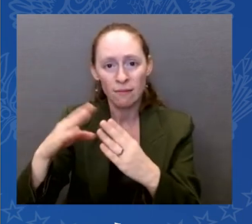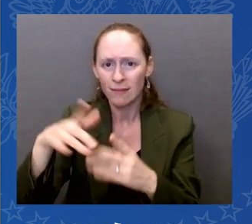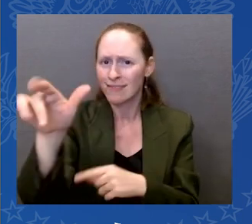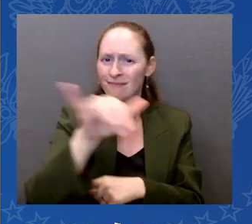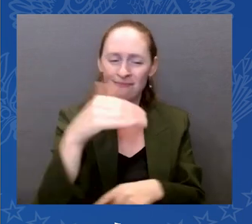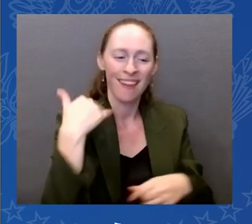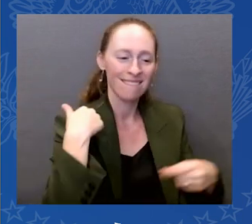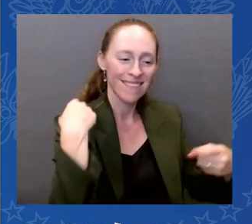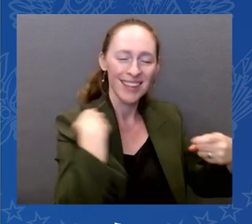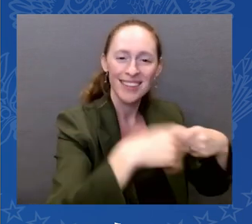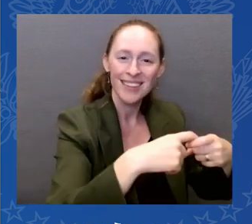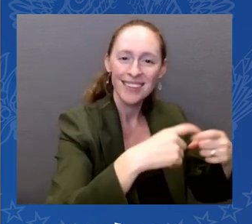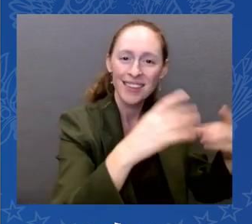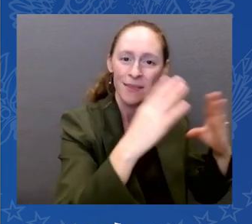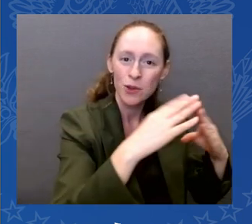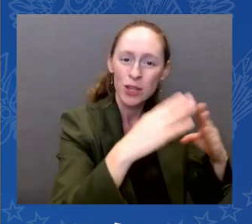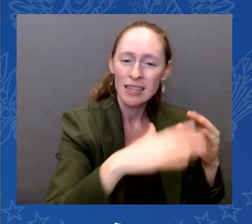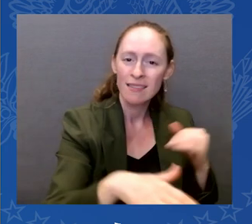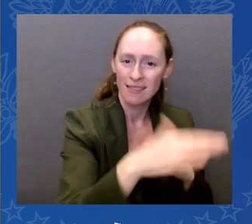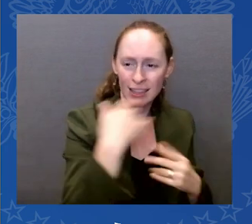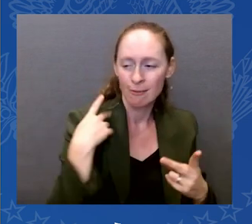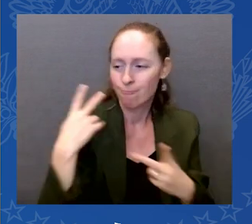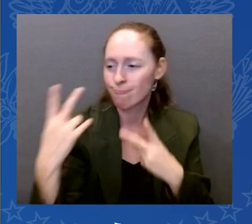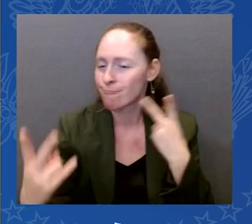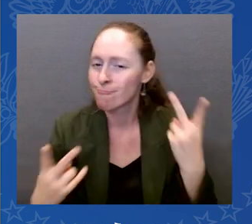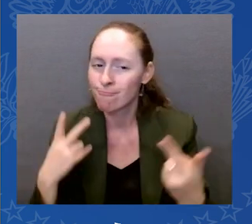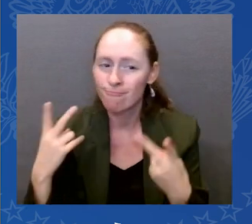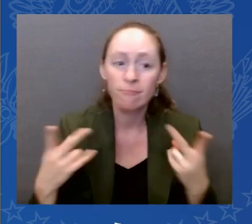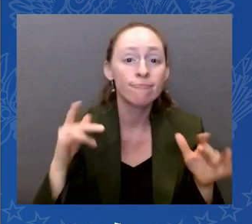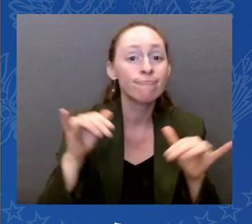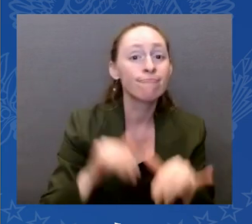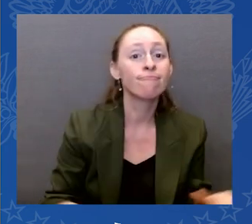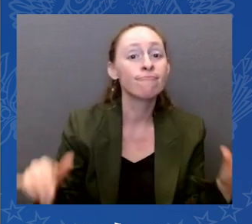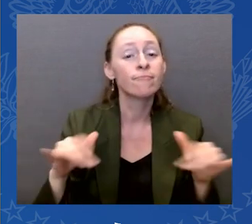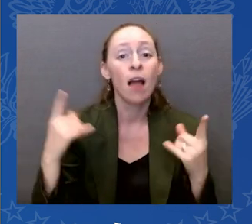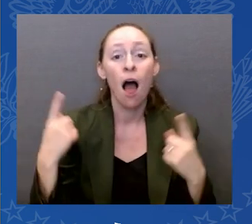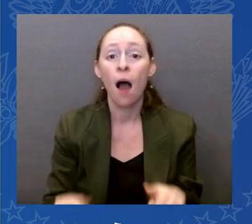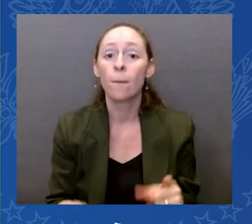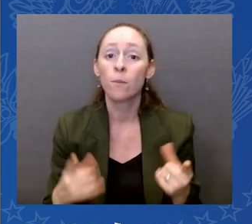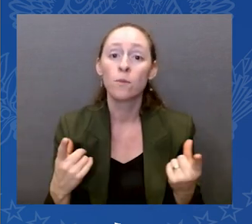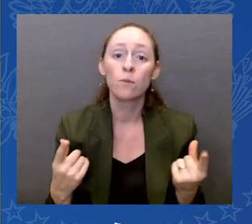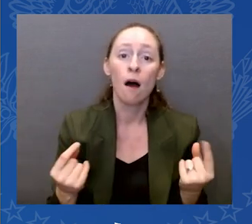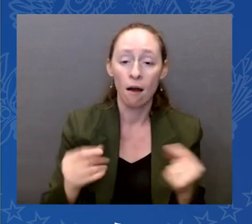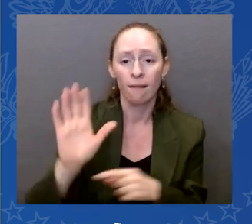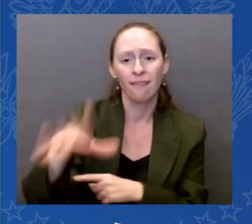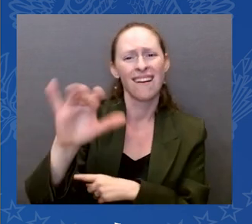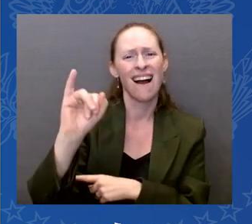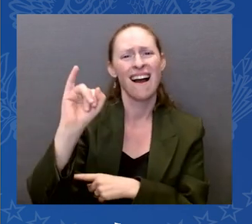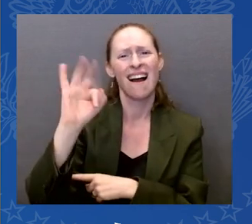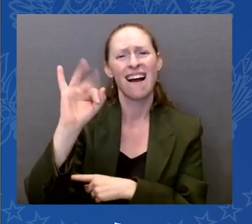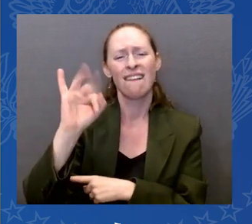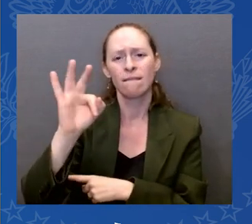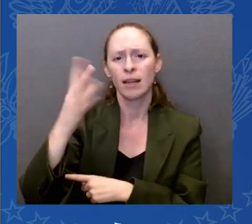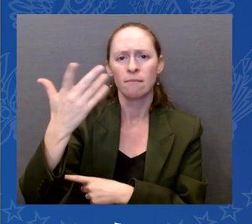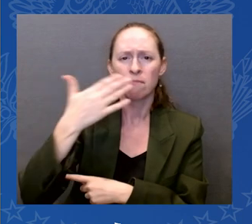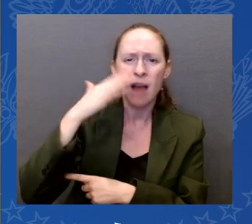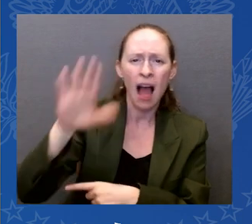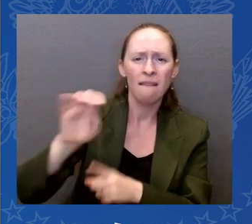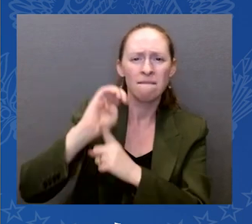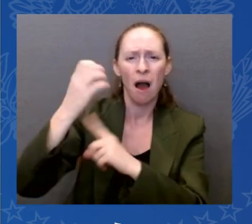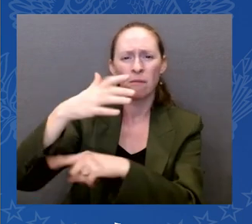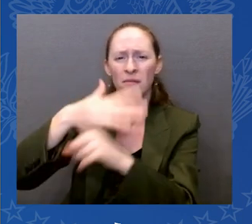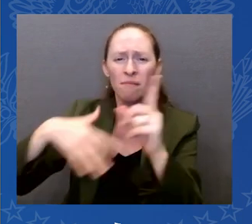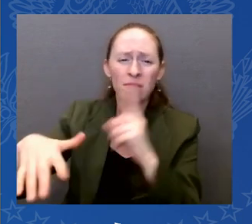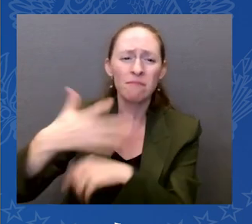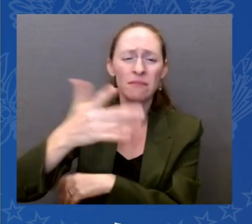consequence of this being smothered by pollution. They're going to get rewarded first. And, folks, we're going to be